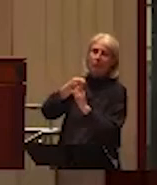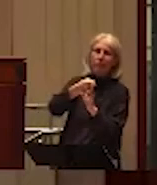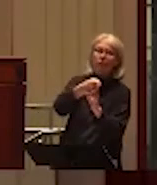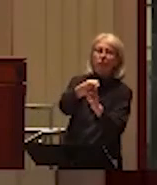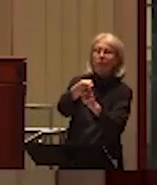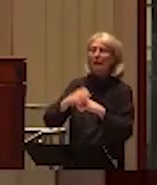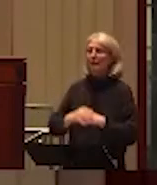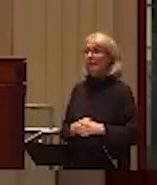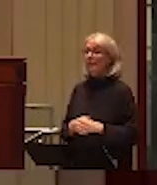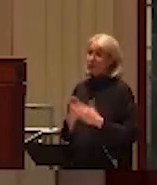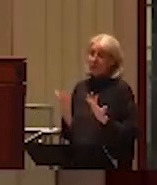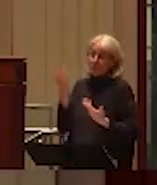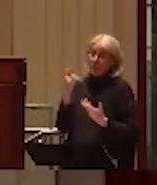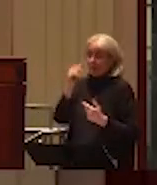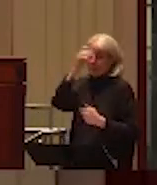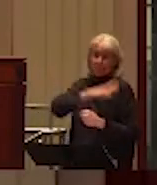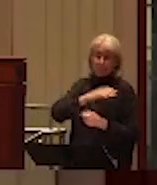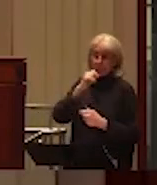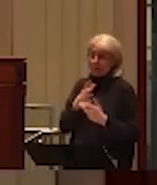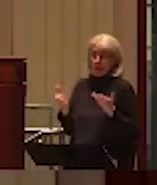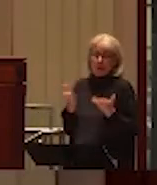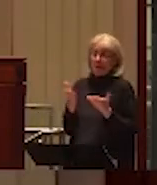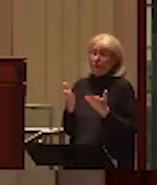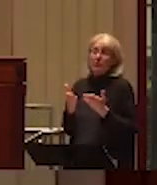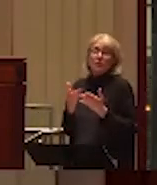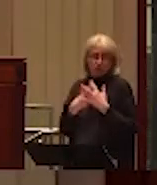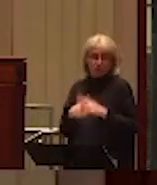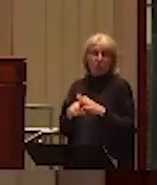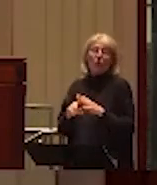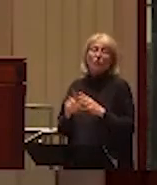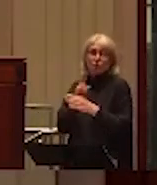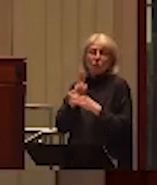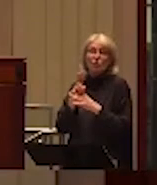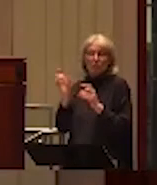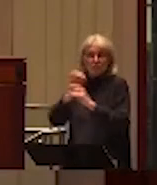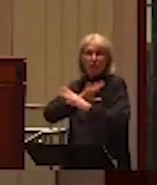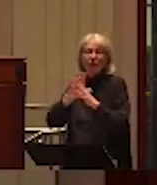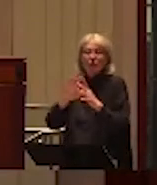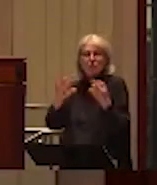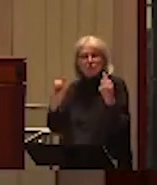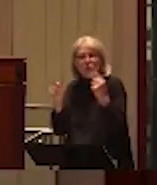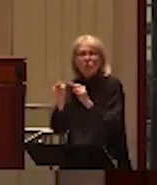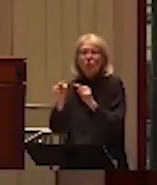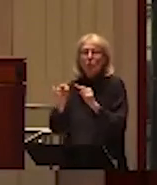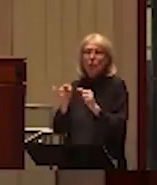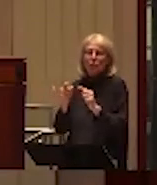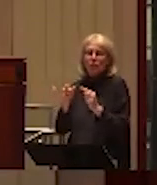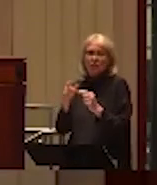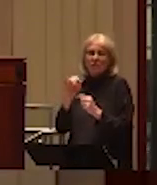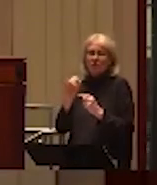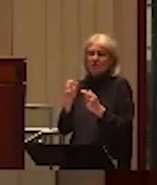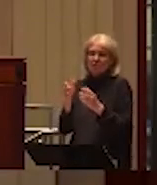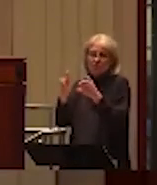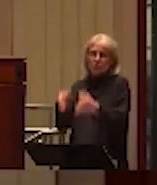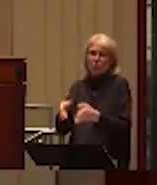become abusive in the relationship. So there is scholarship that shows that women